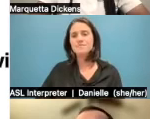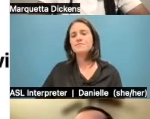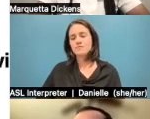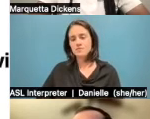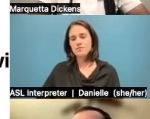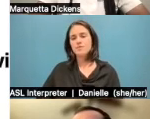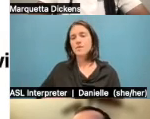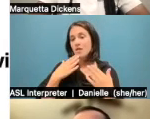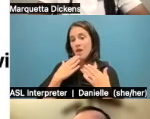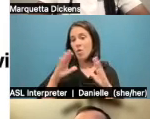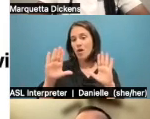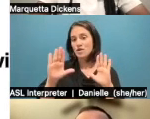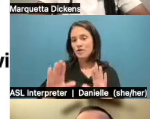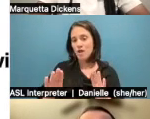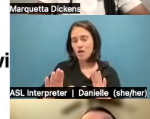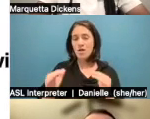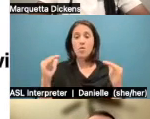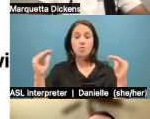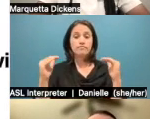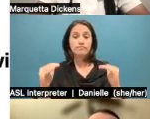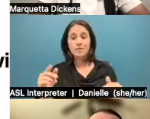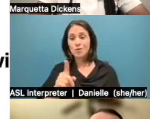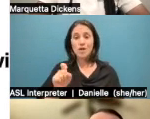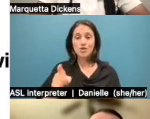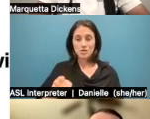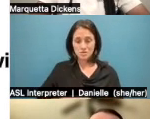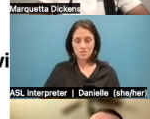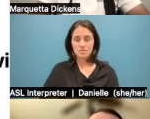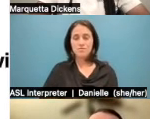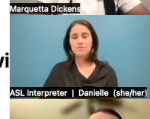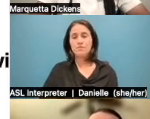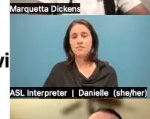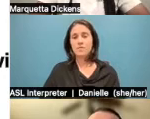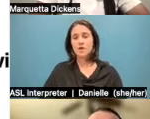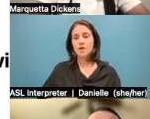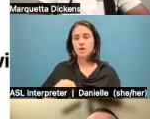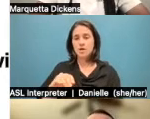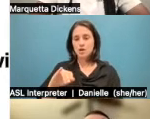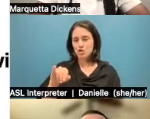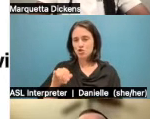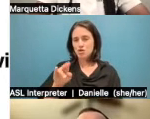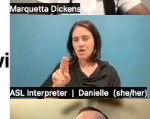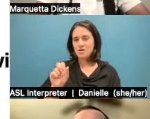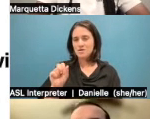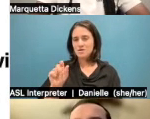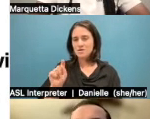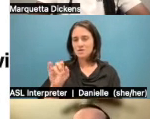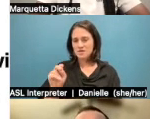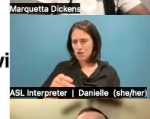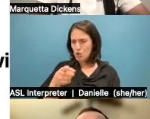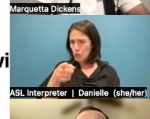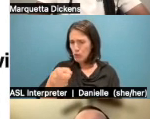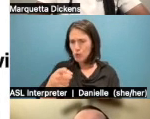Um, there's one other that is directed toward you, Justin, and it says, Justin, can you expand more on what you mean